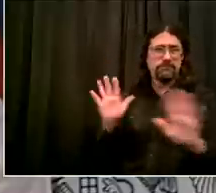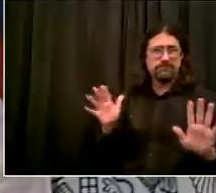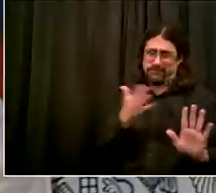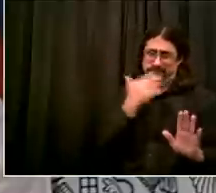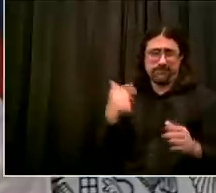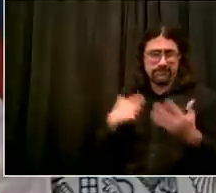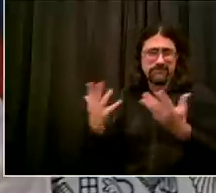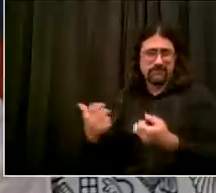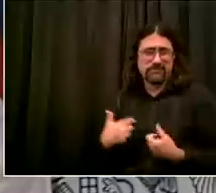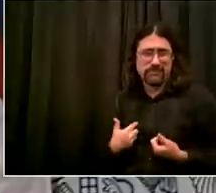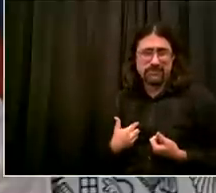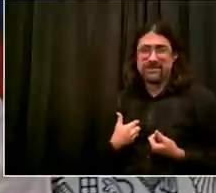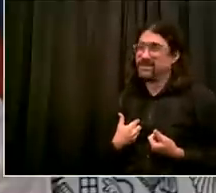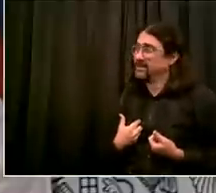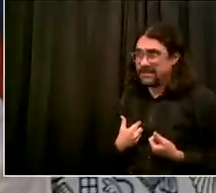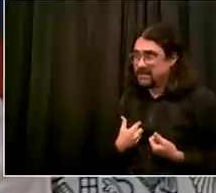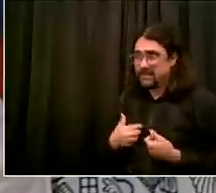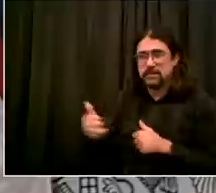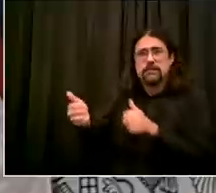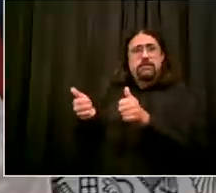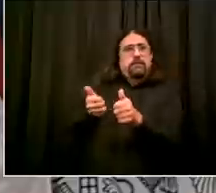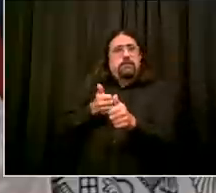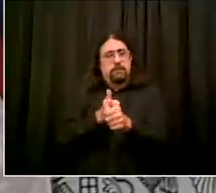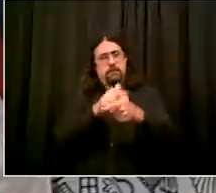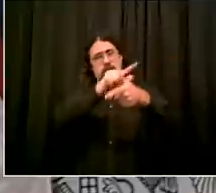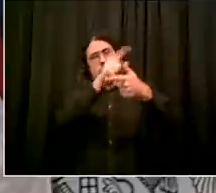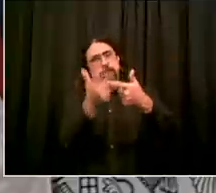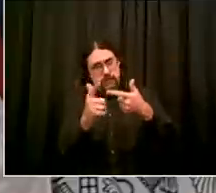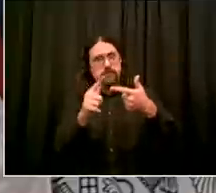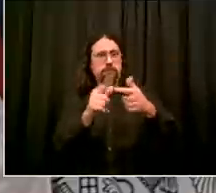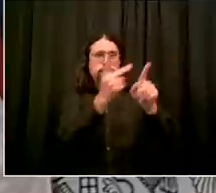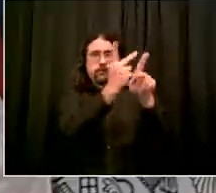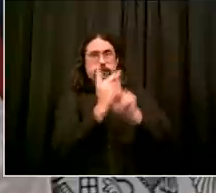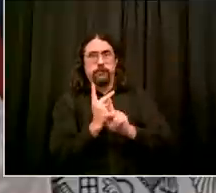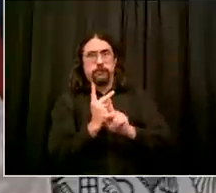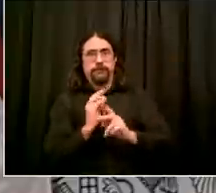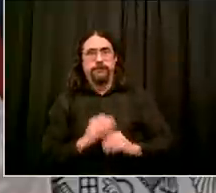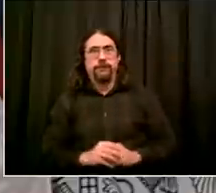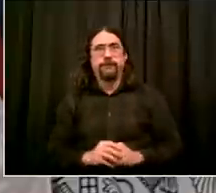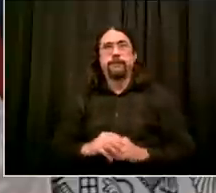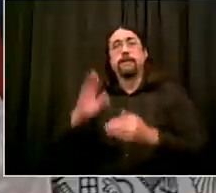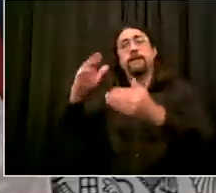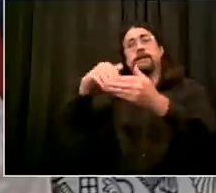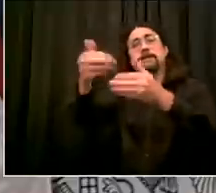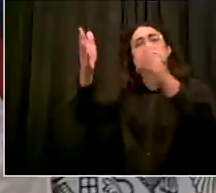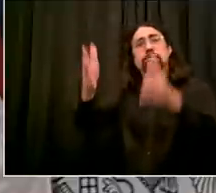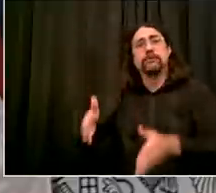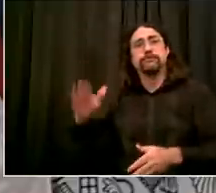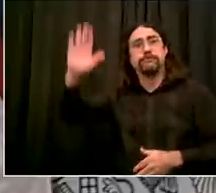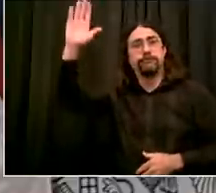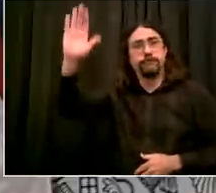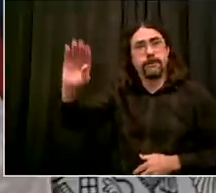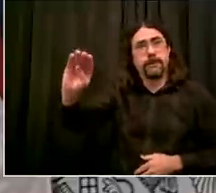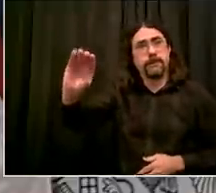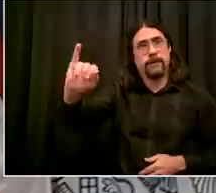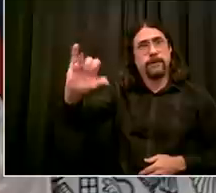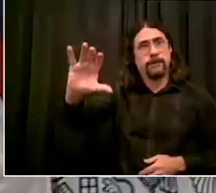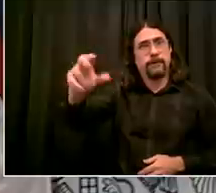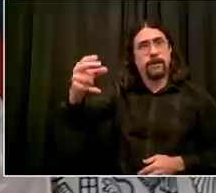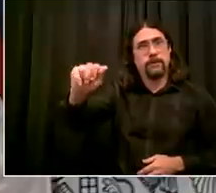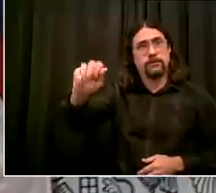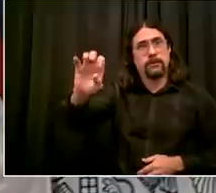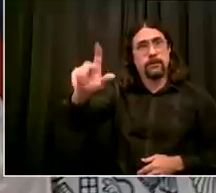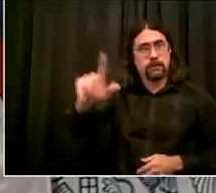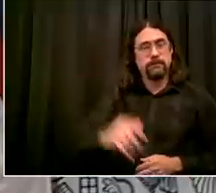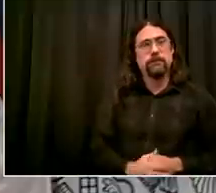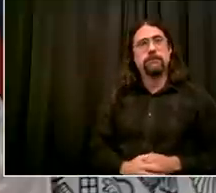good morning mr mayor how are you good michael how are you i'm all right thanks um so i wanted to